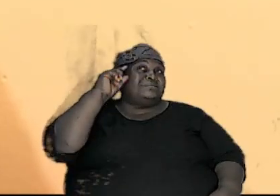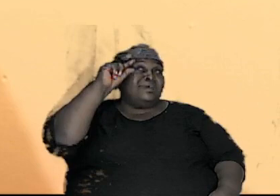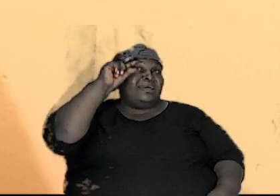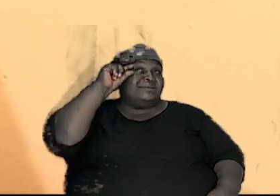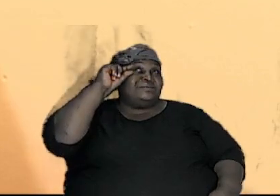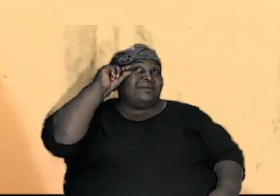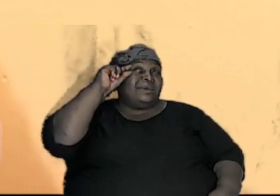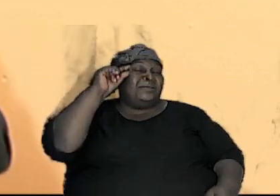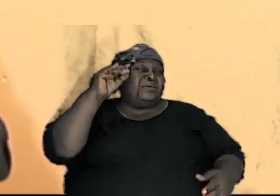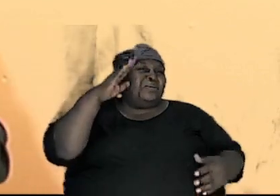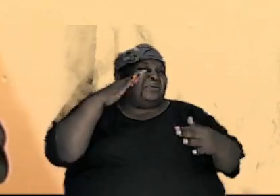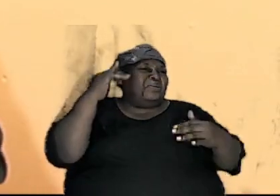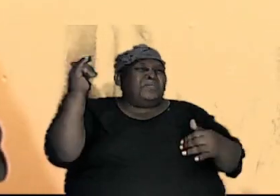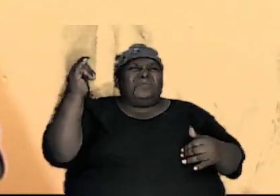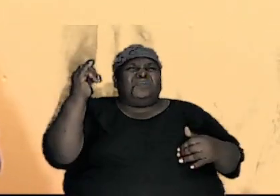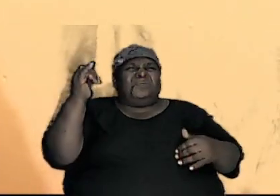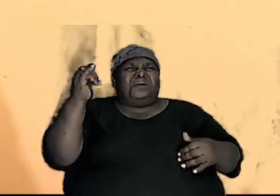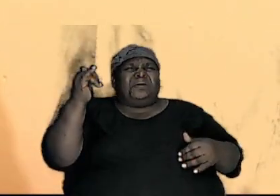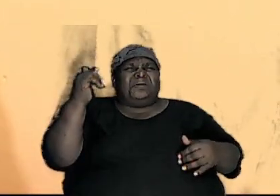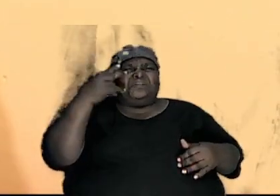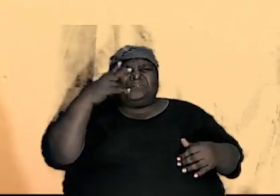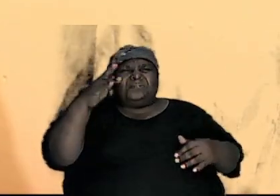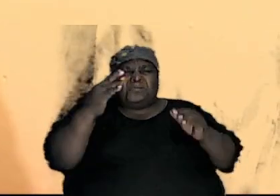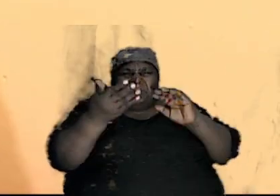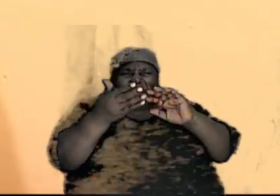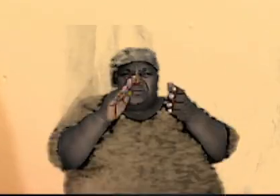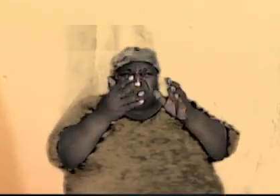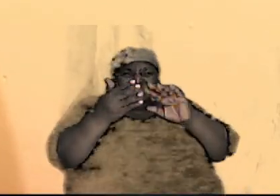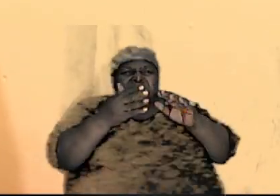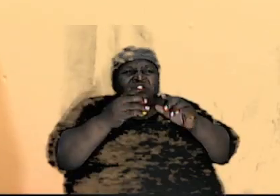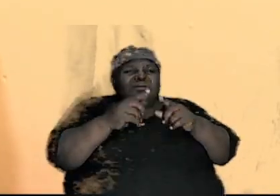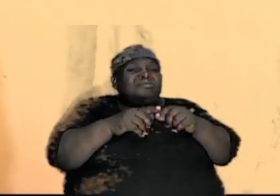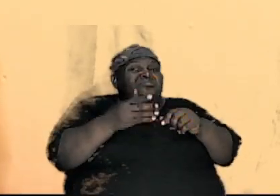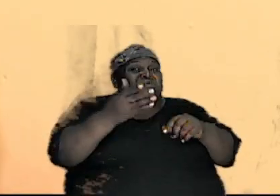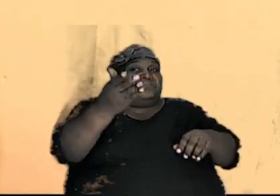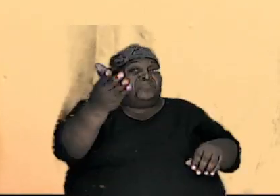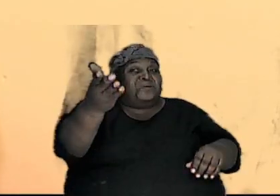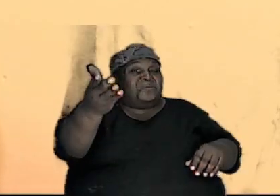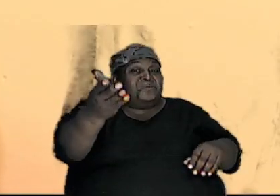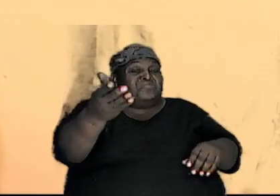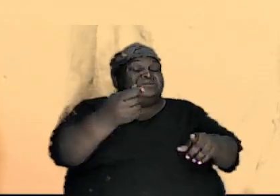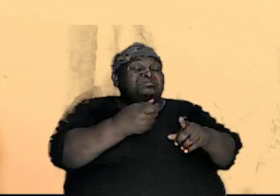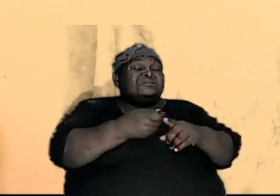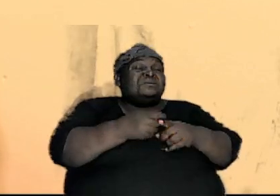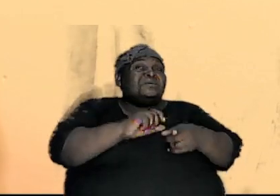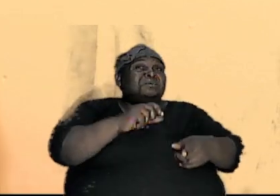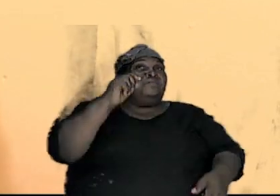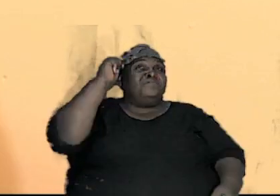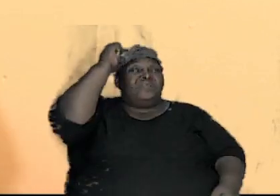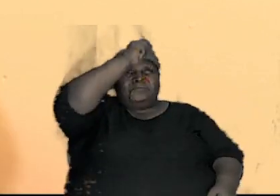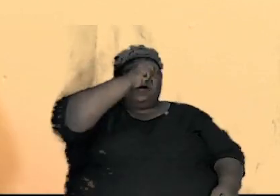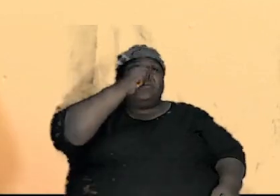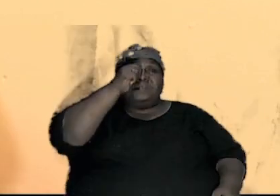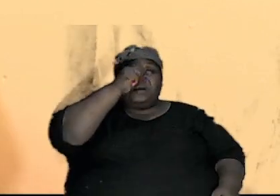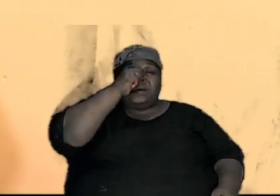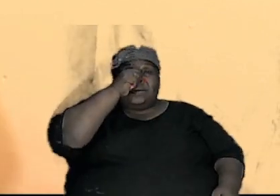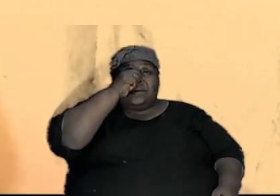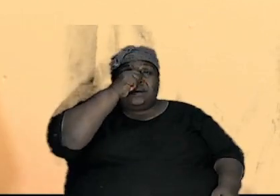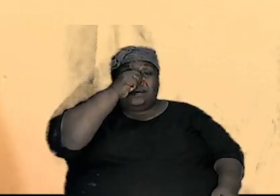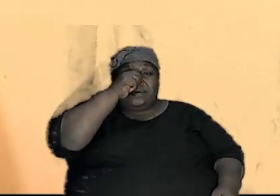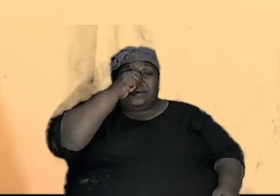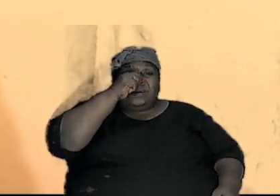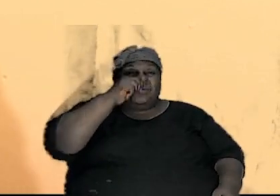in comparison to those of us who were from Africa with our short